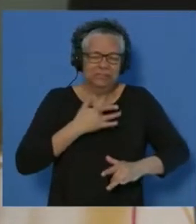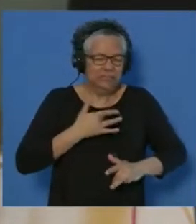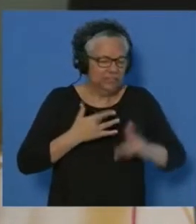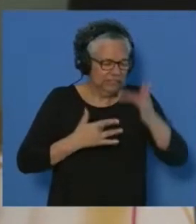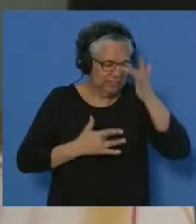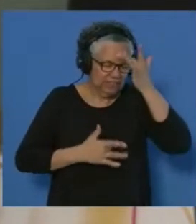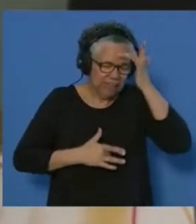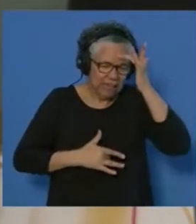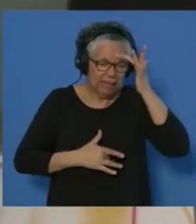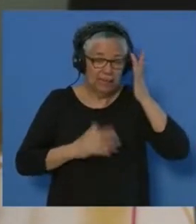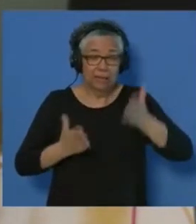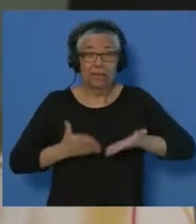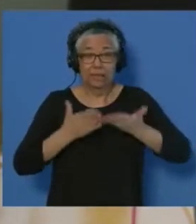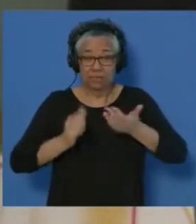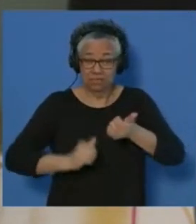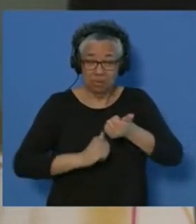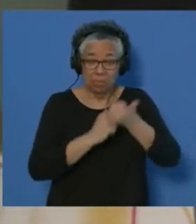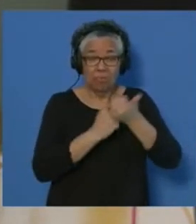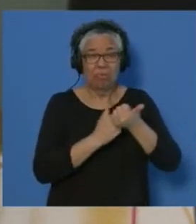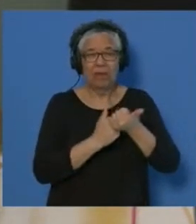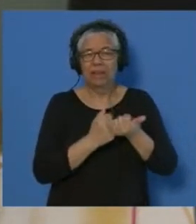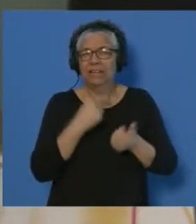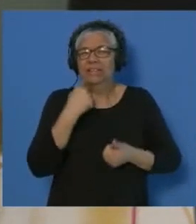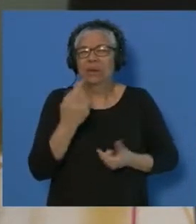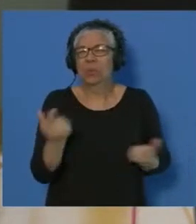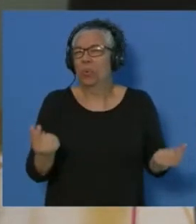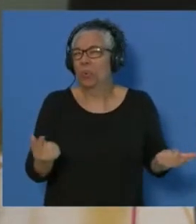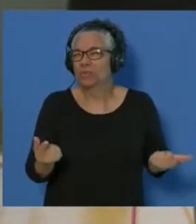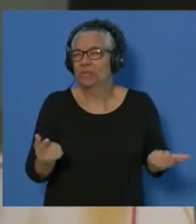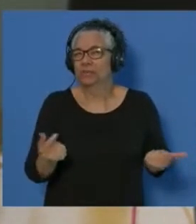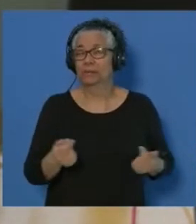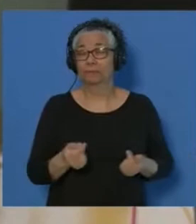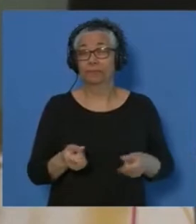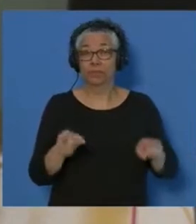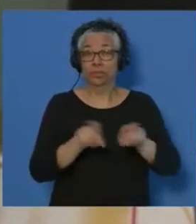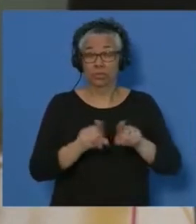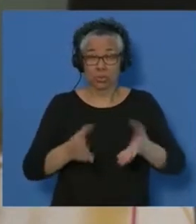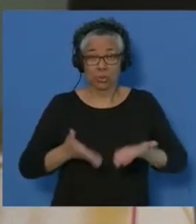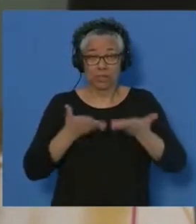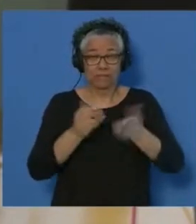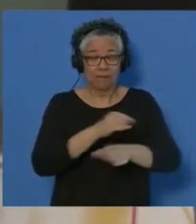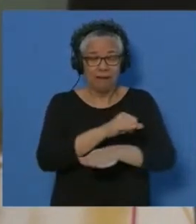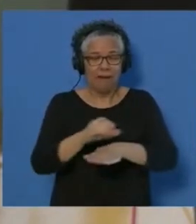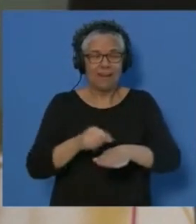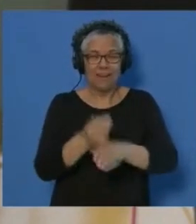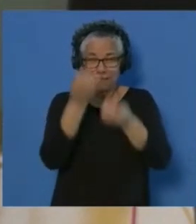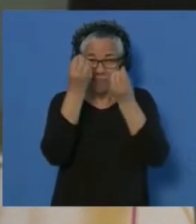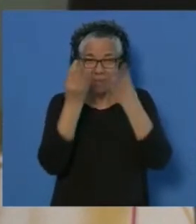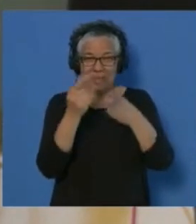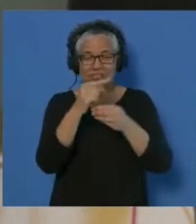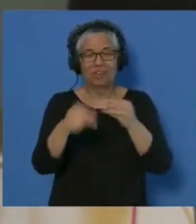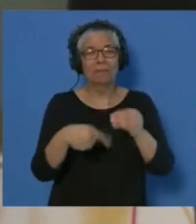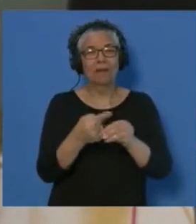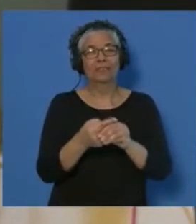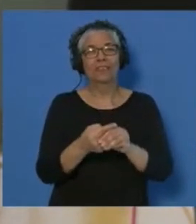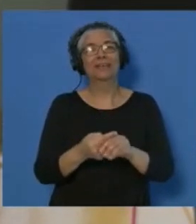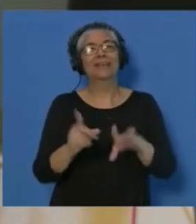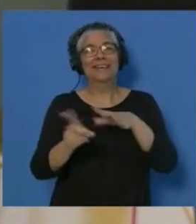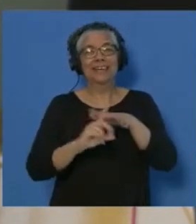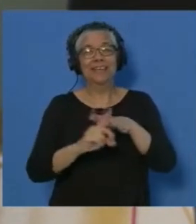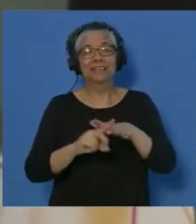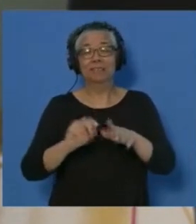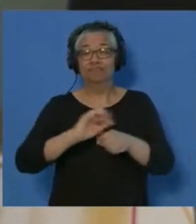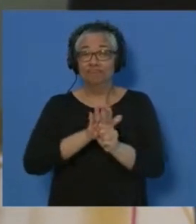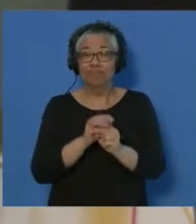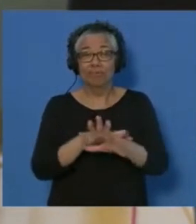and advice on what to do. Health IQ will also provide the island with more insight into the potential cases of COVID-19,